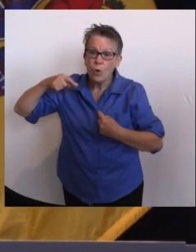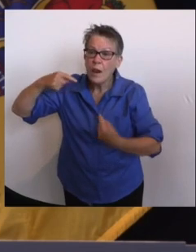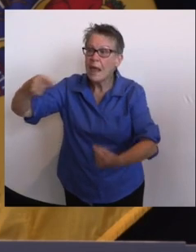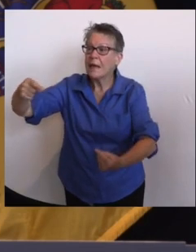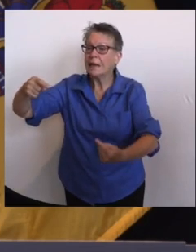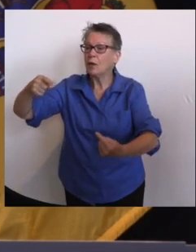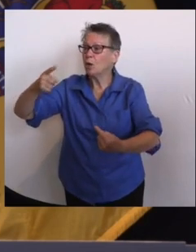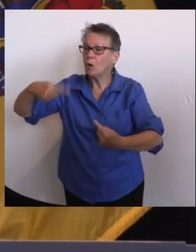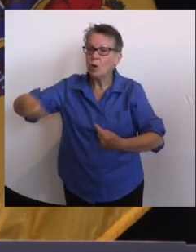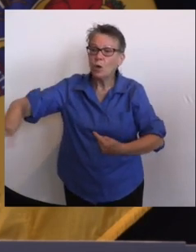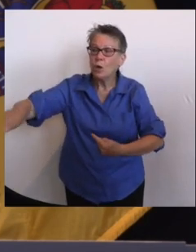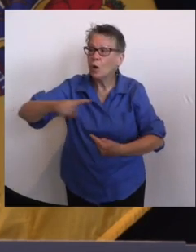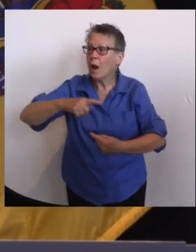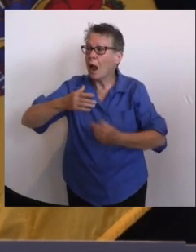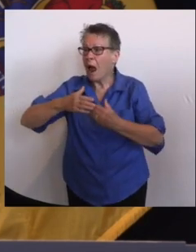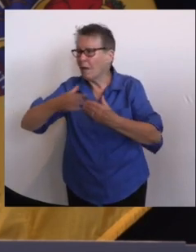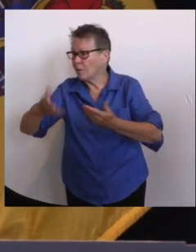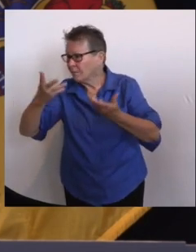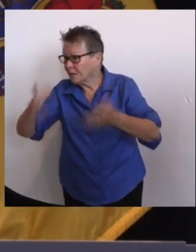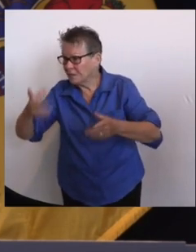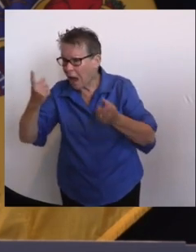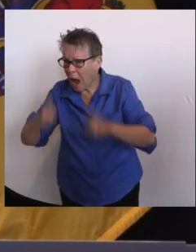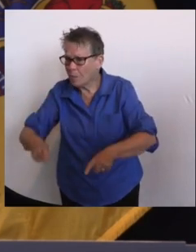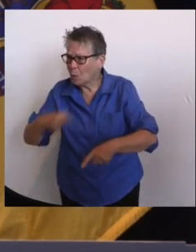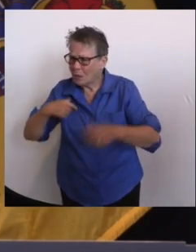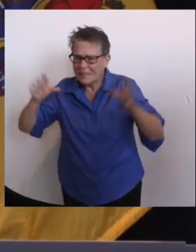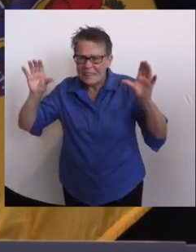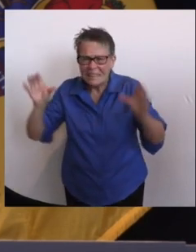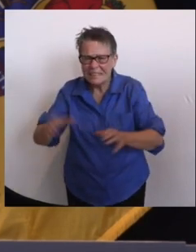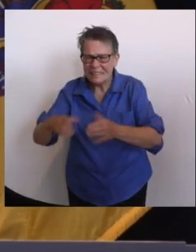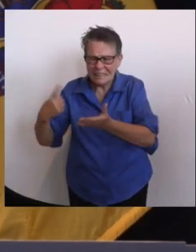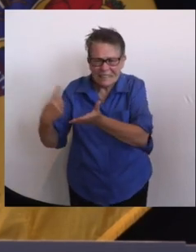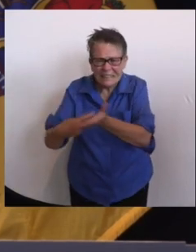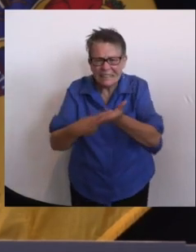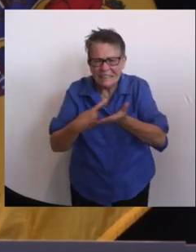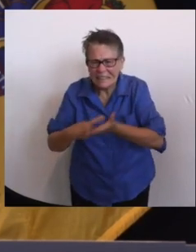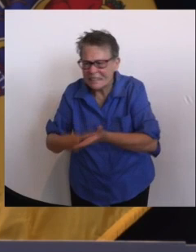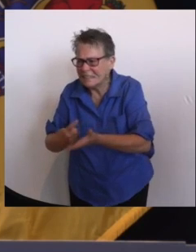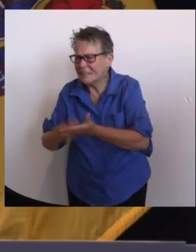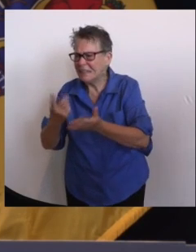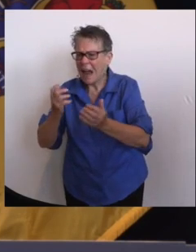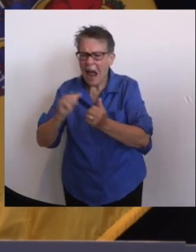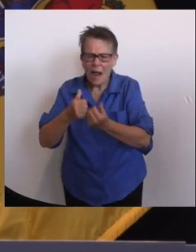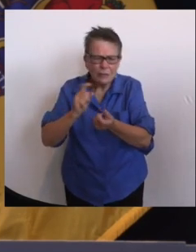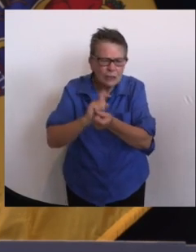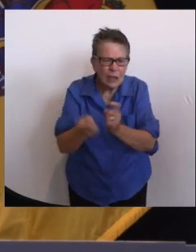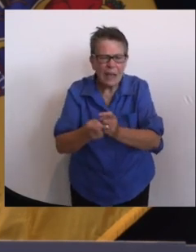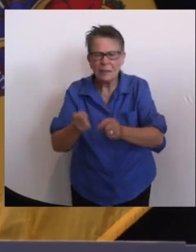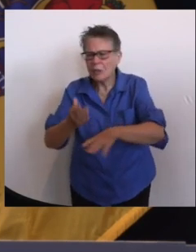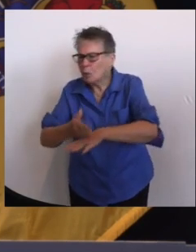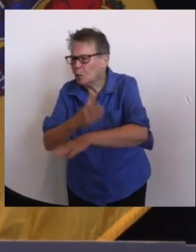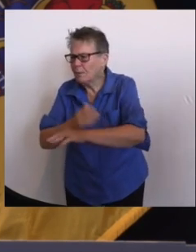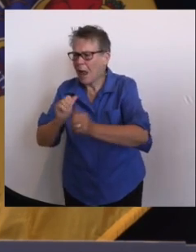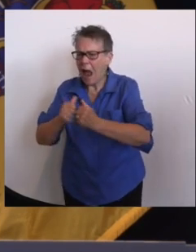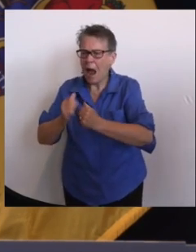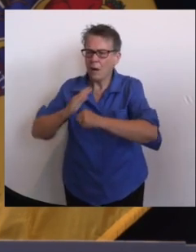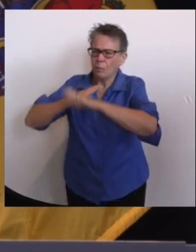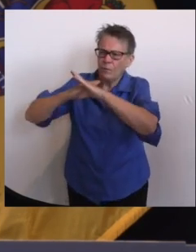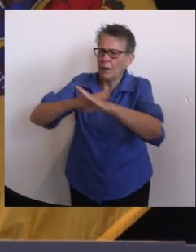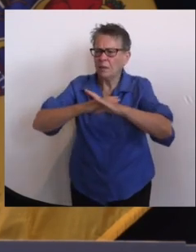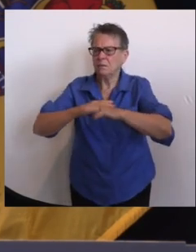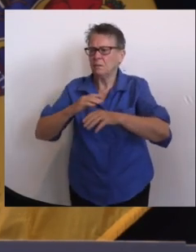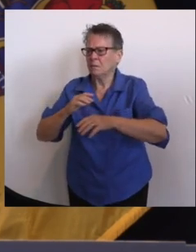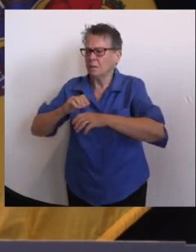that I can add to that from answers I've given over the past couple of weeks. But I do think we have to look in the mirror.